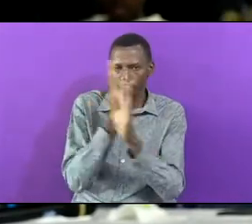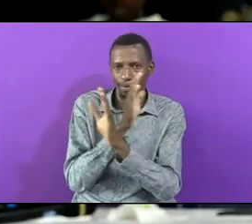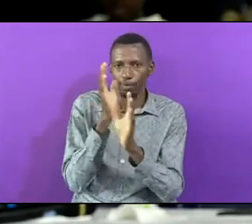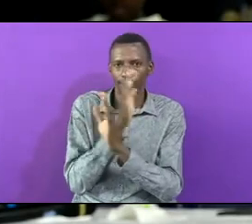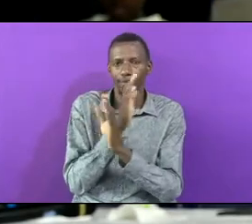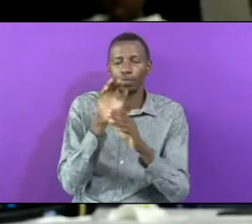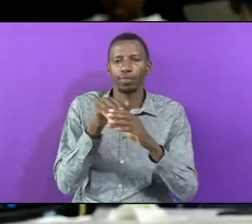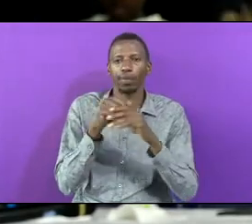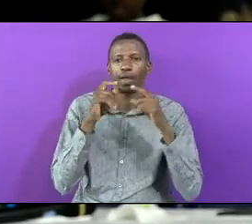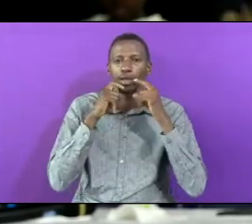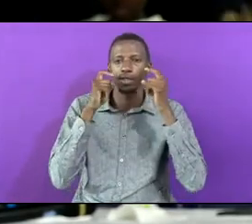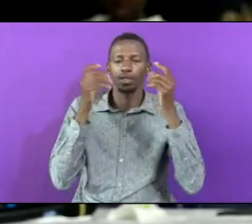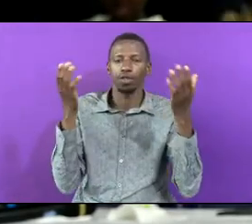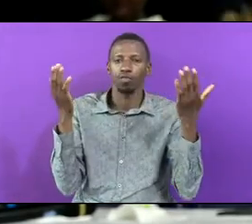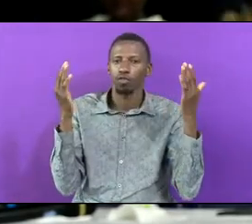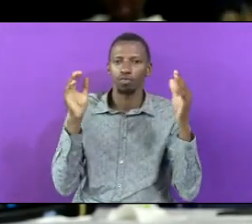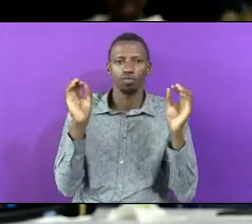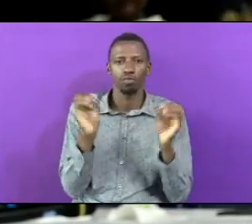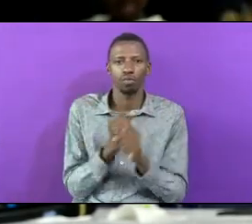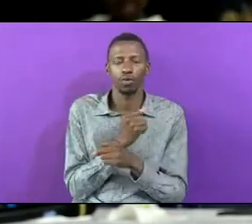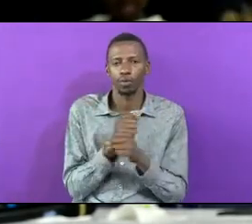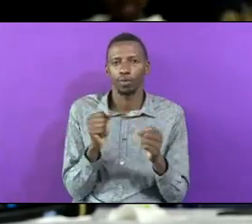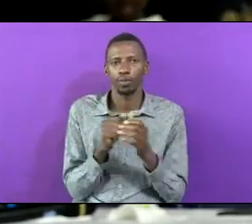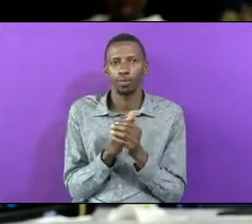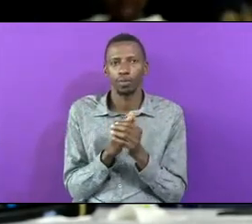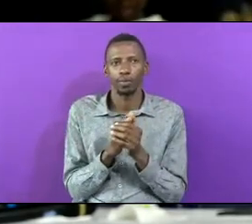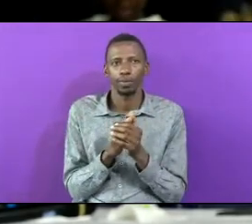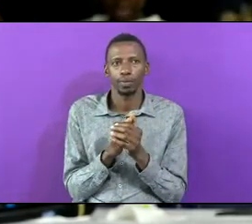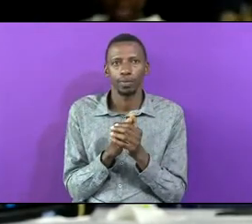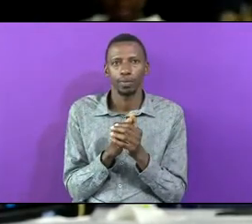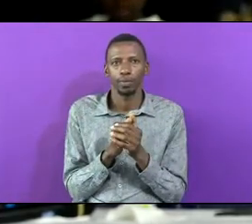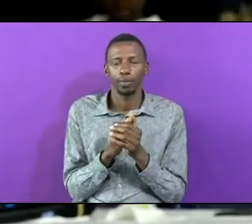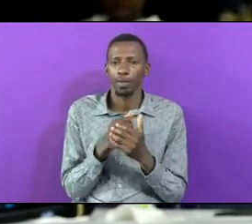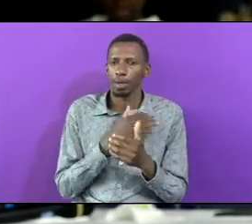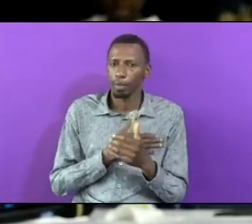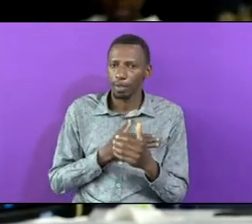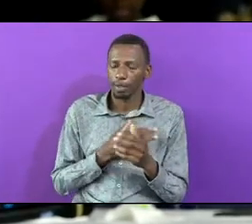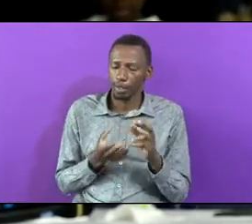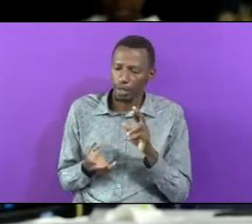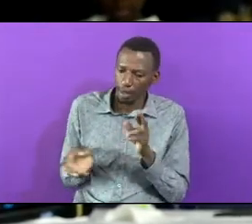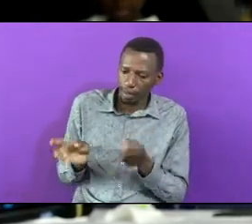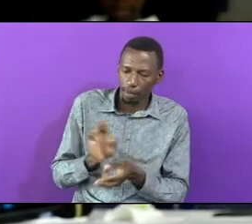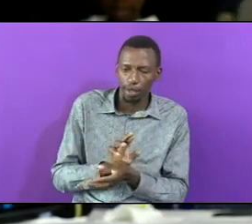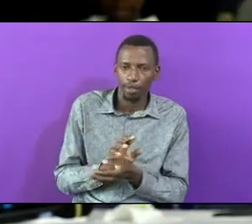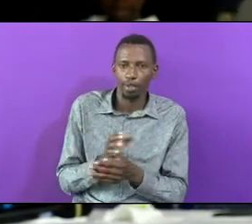Will Be Sin For Who You Are Take Advantage Repent Before What Day Breaks